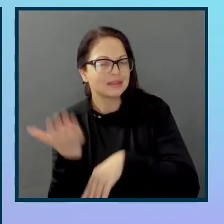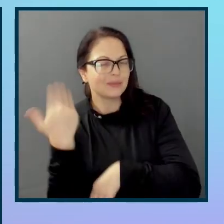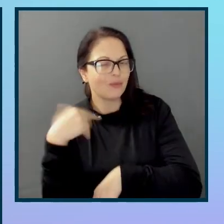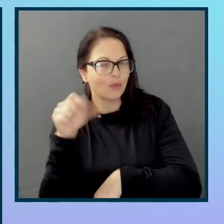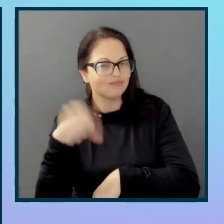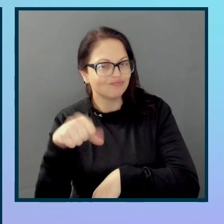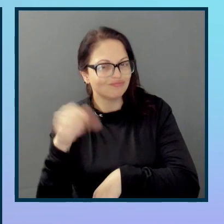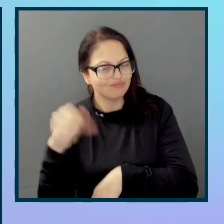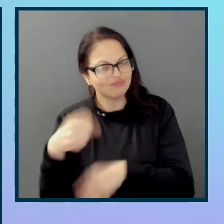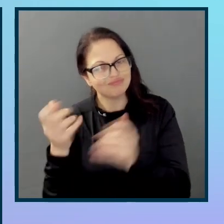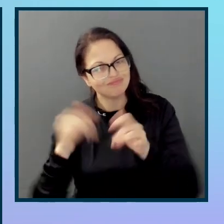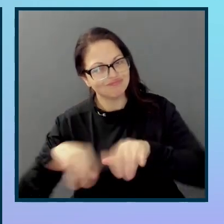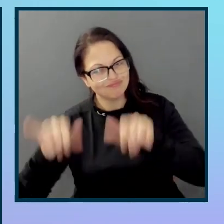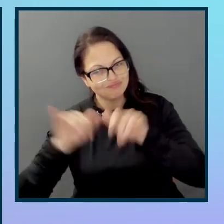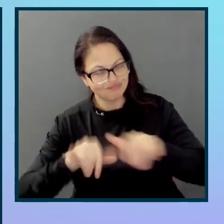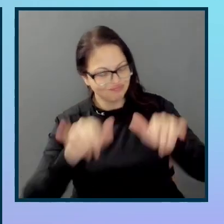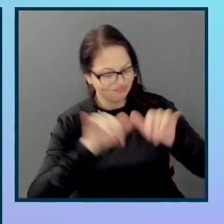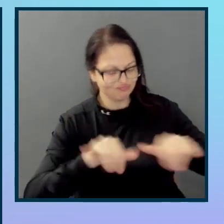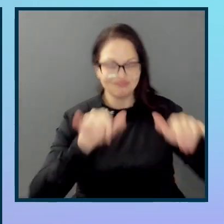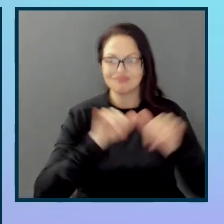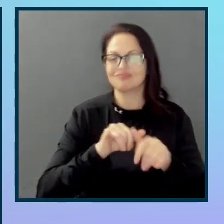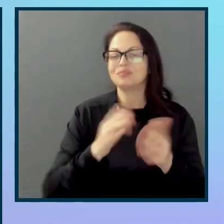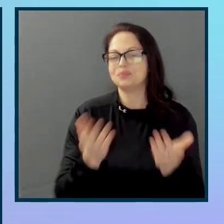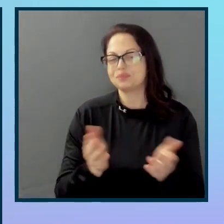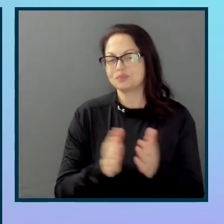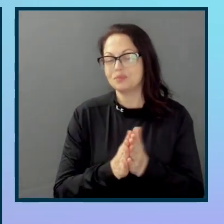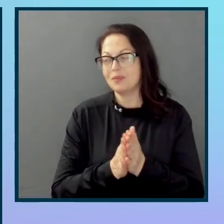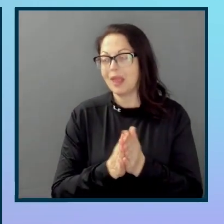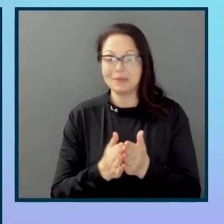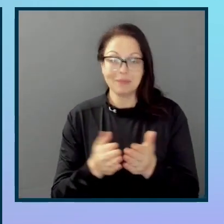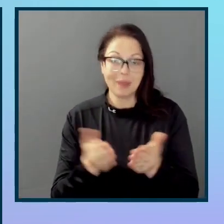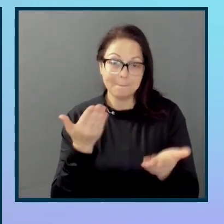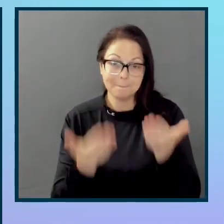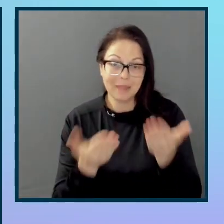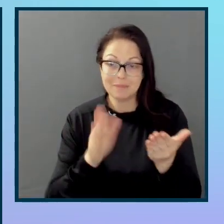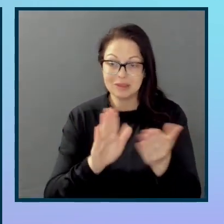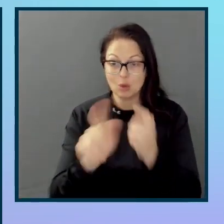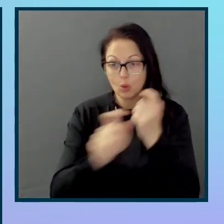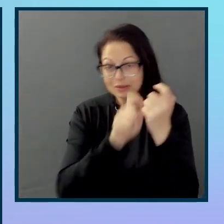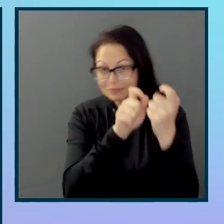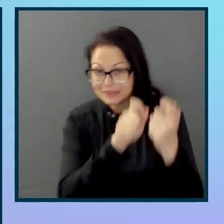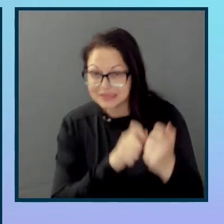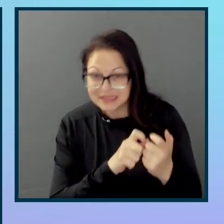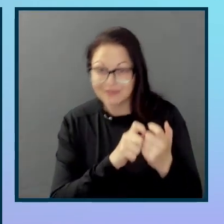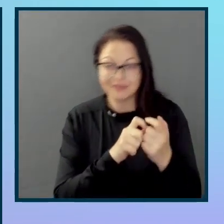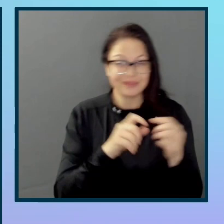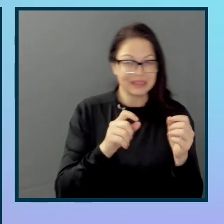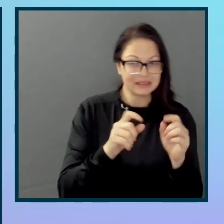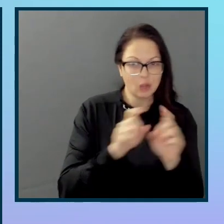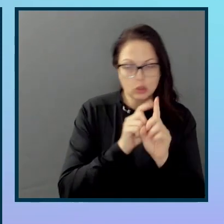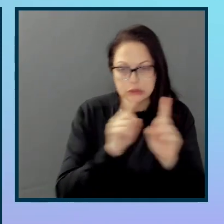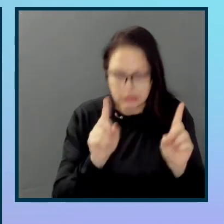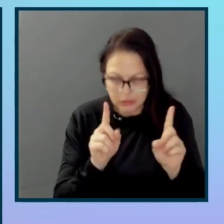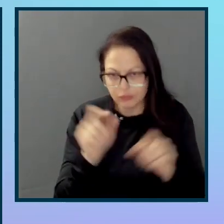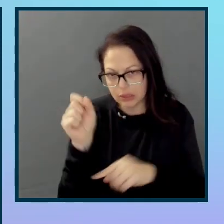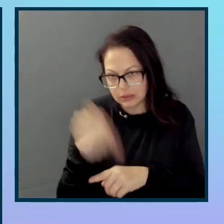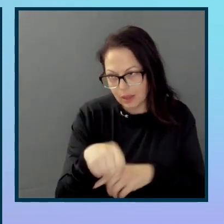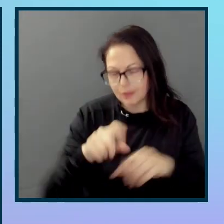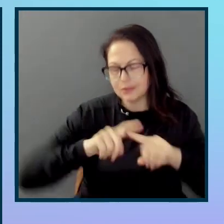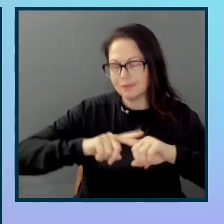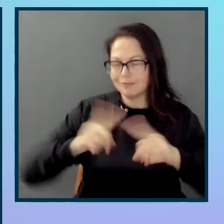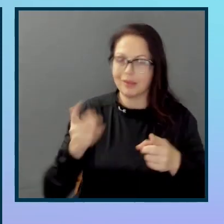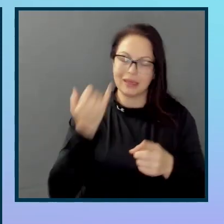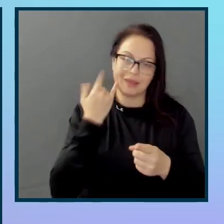then the specifics might not be available or relevant to everyone. But if you break them down